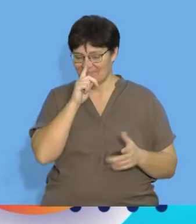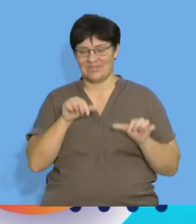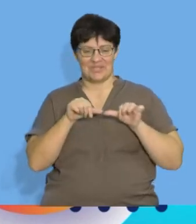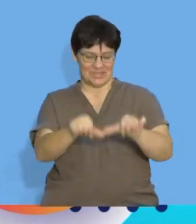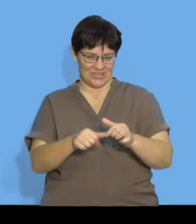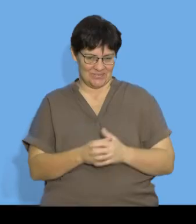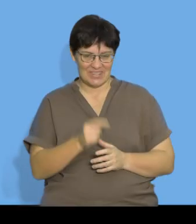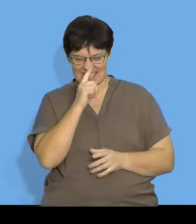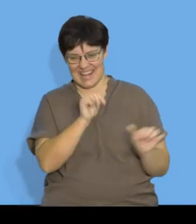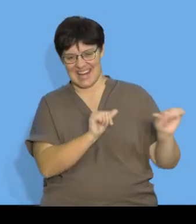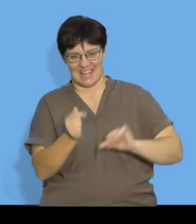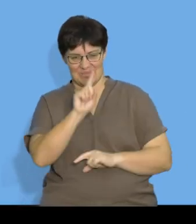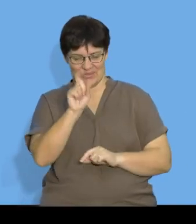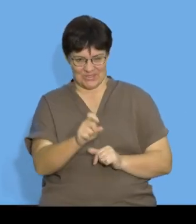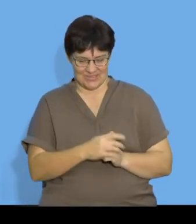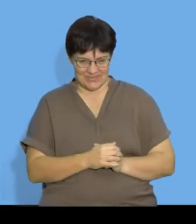question